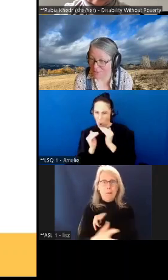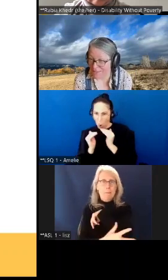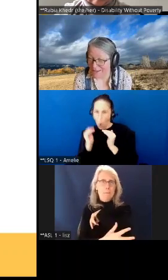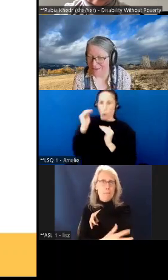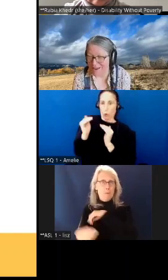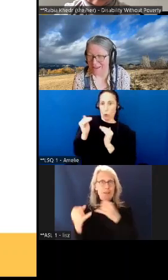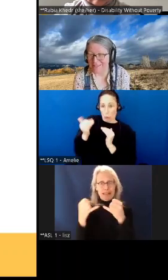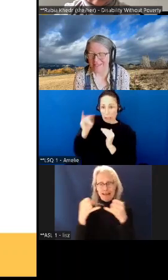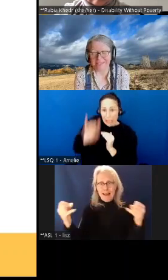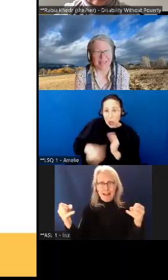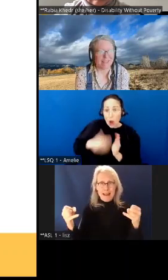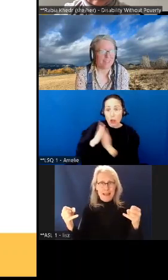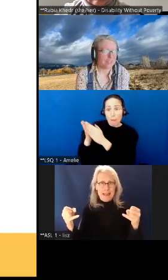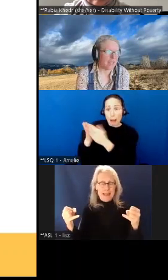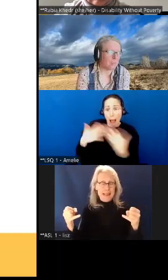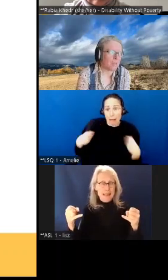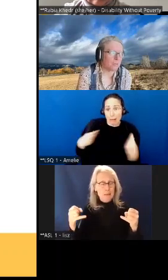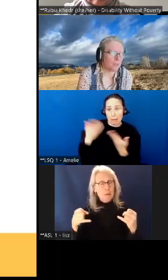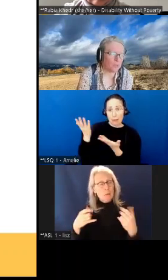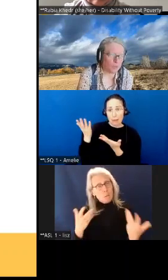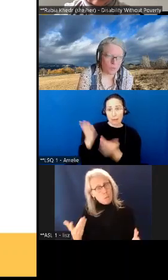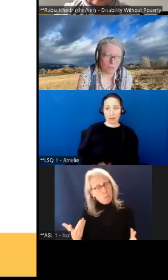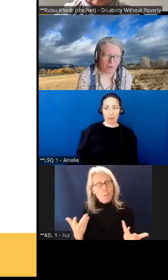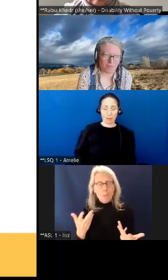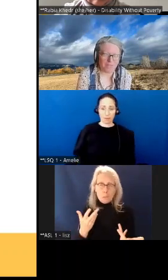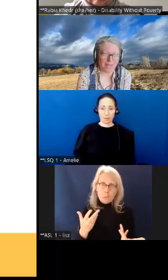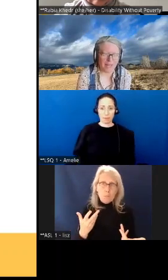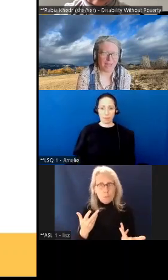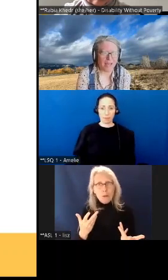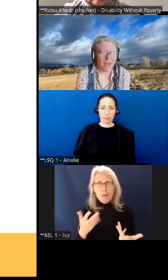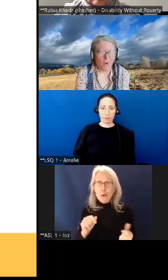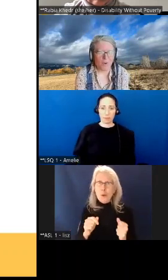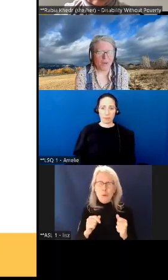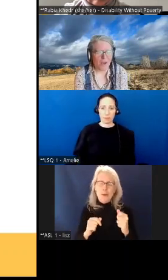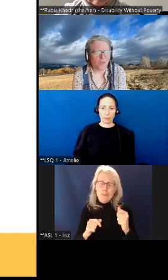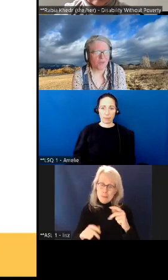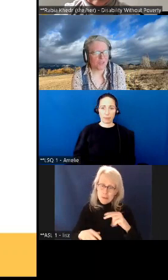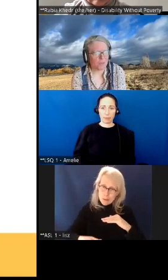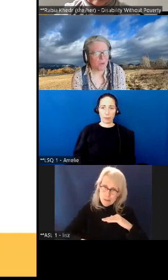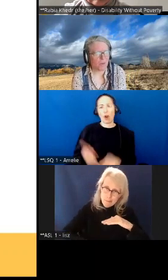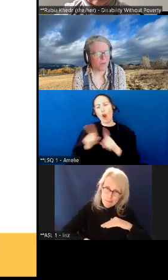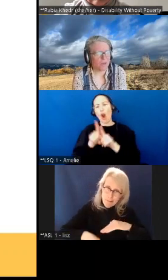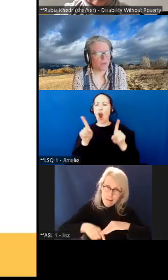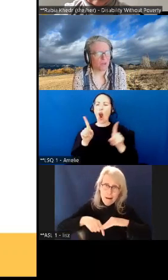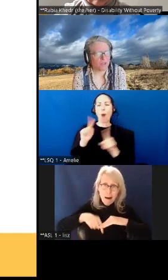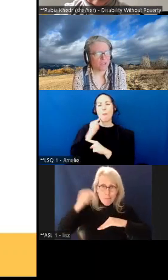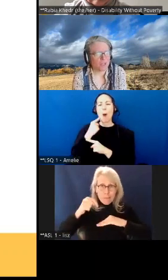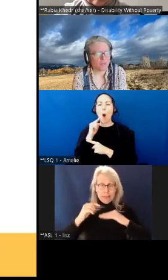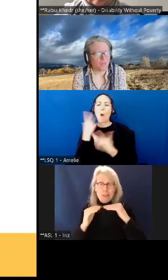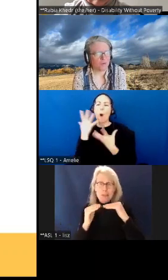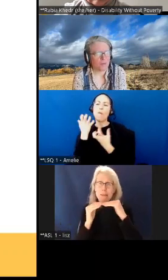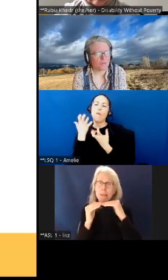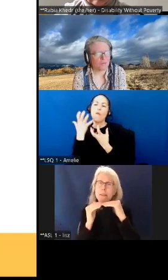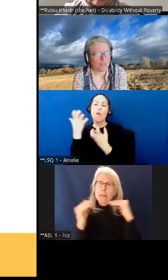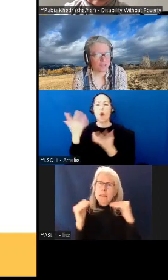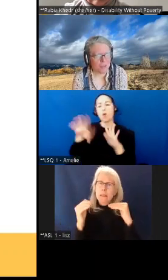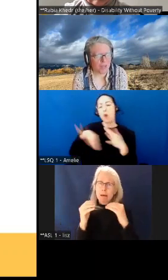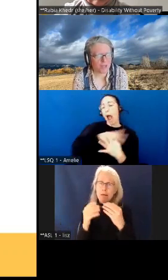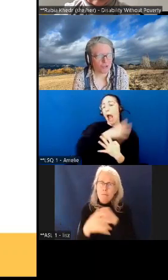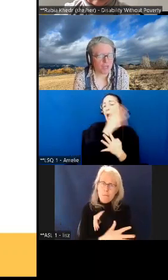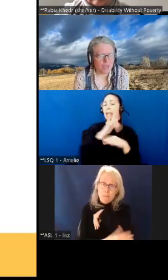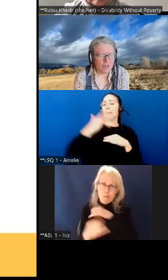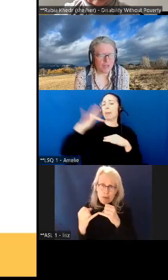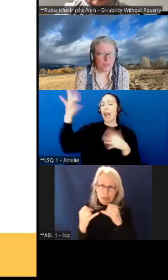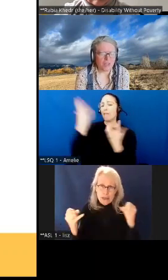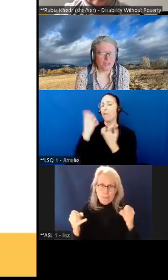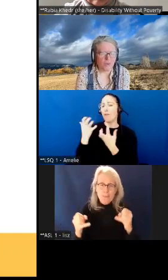and rainbows right it's like just getting people to the poverty line and we know that at the moment that um from our friends